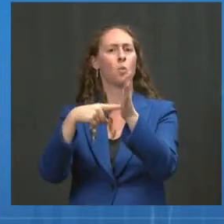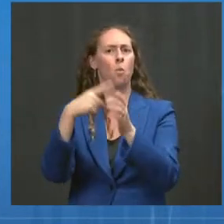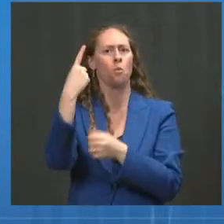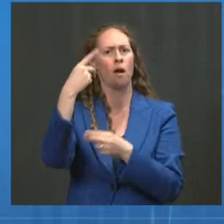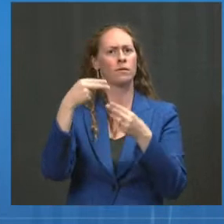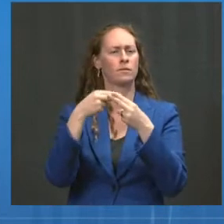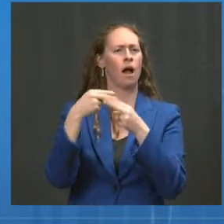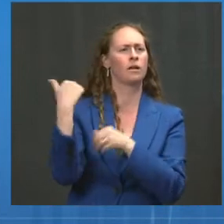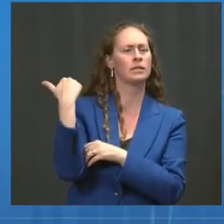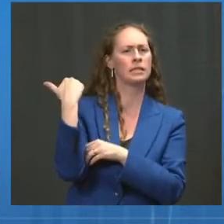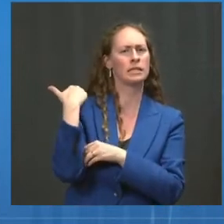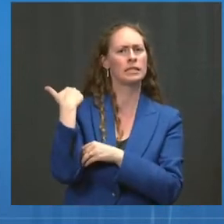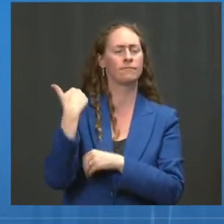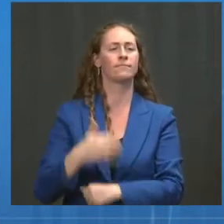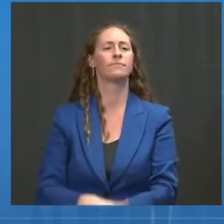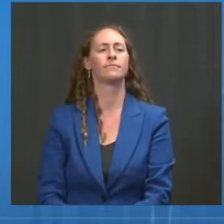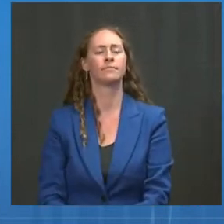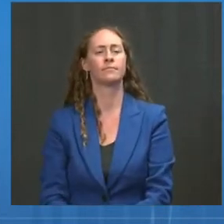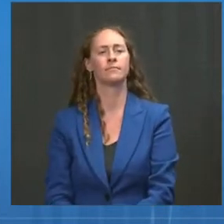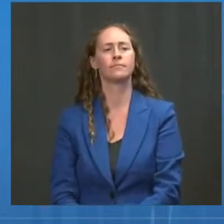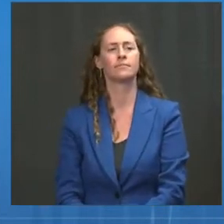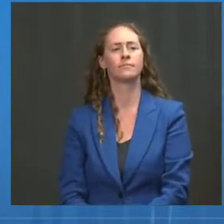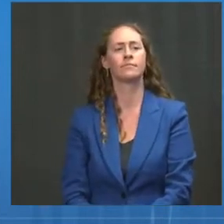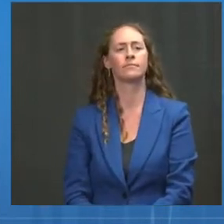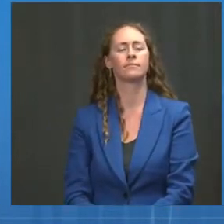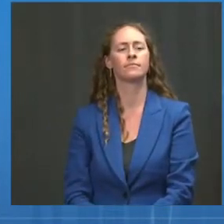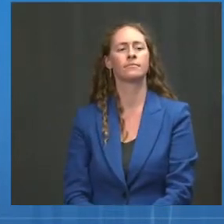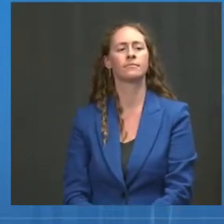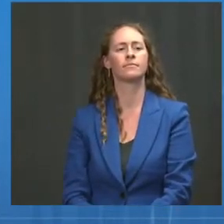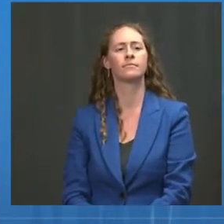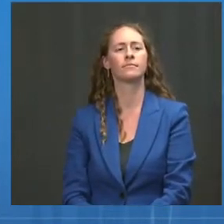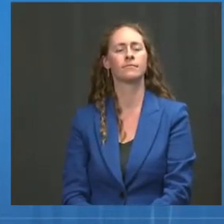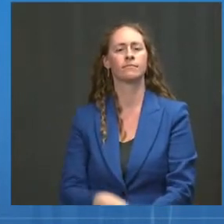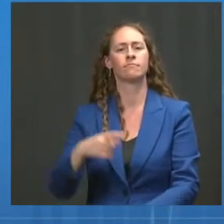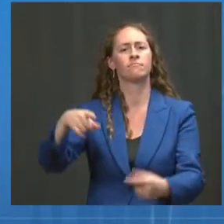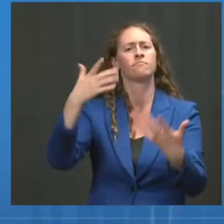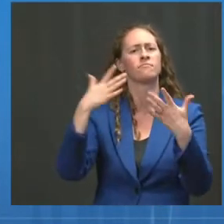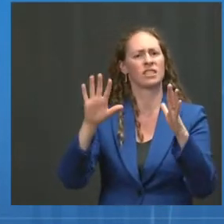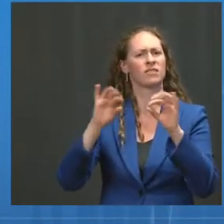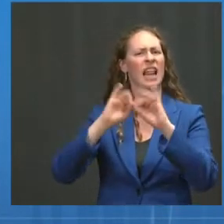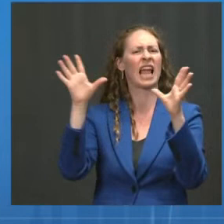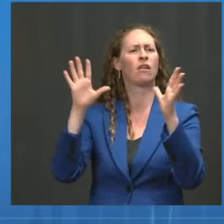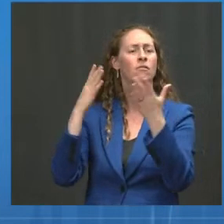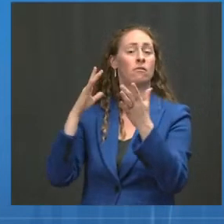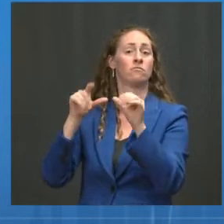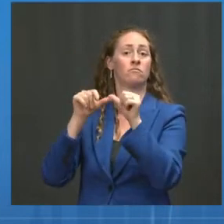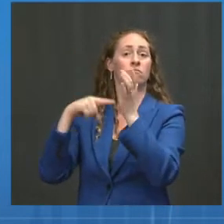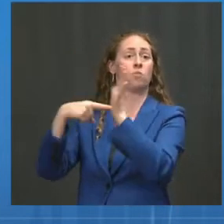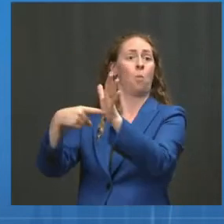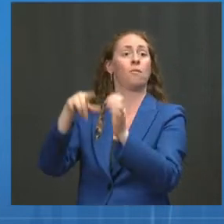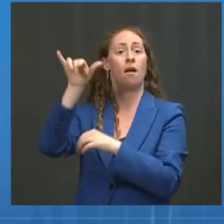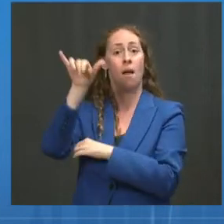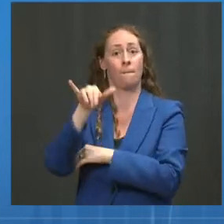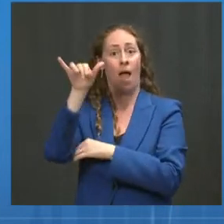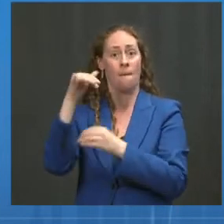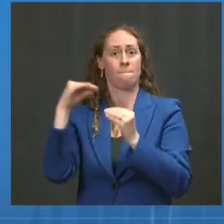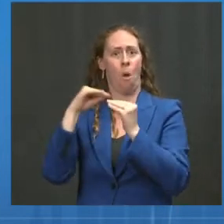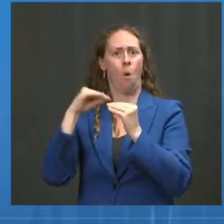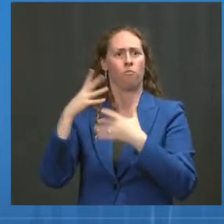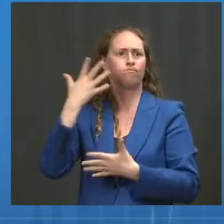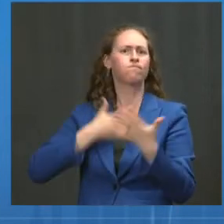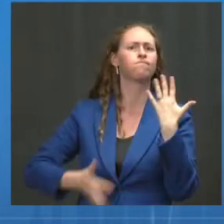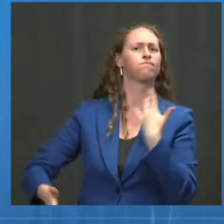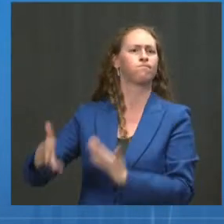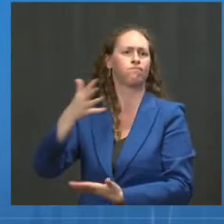protection slide where you showed that no doubt was an increase in protection of the antibody as you got the titer